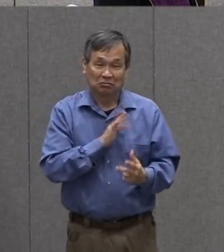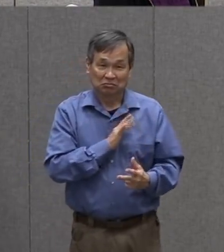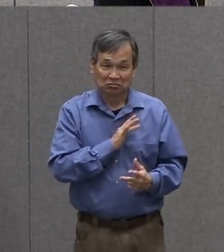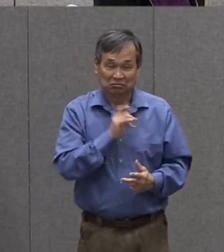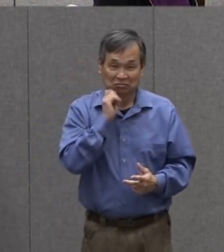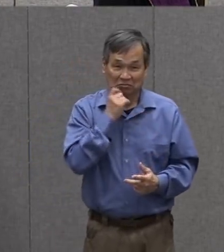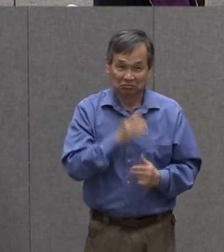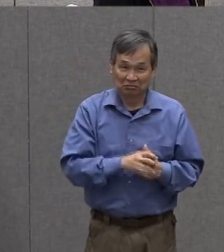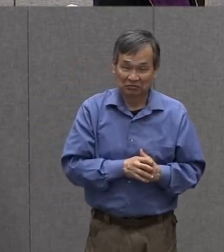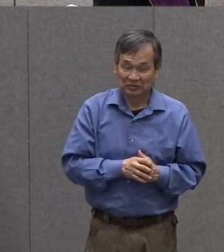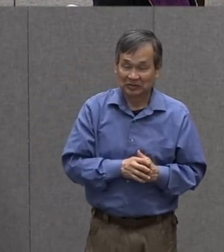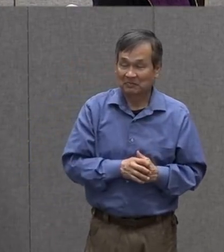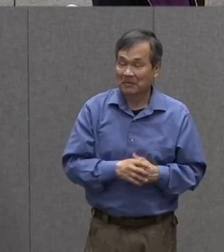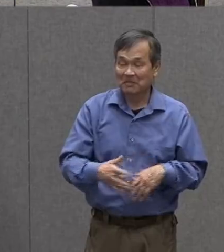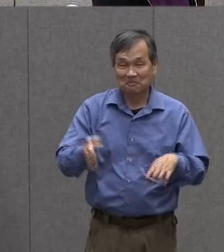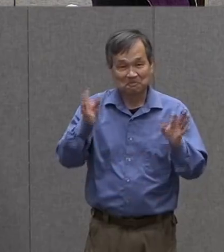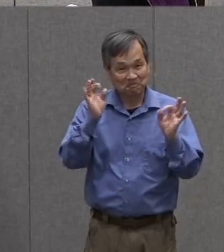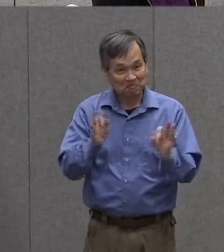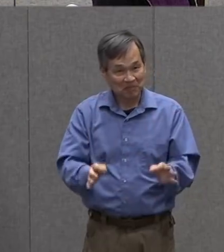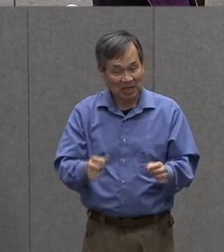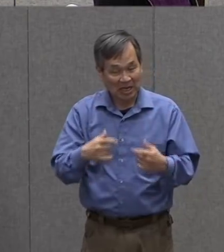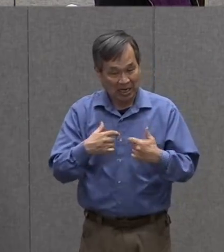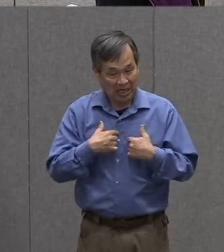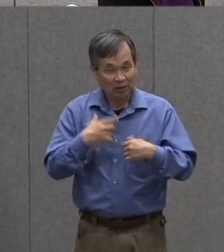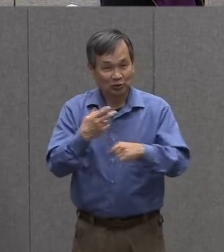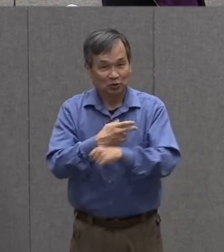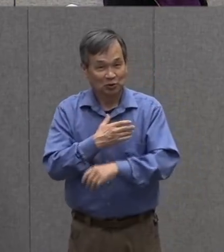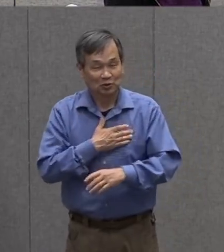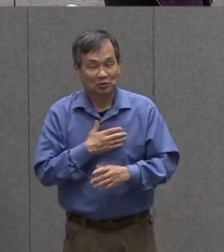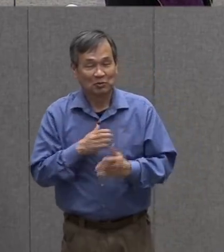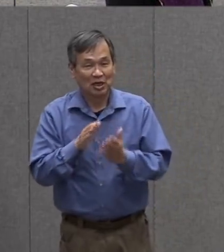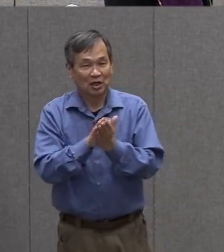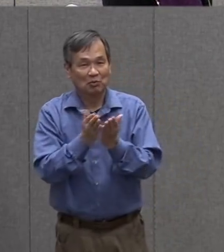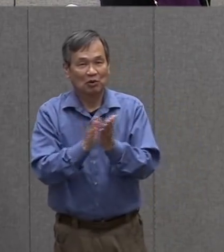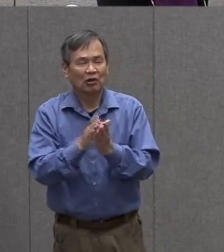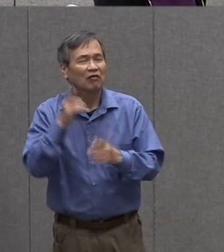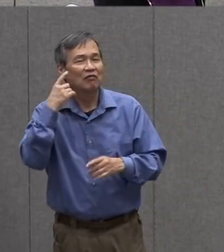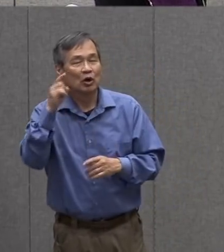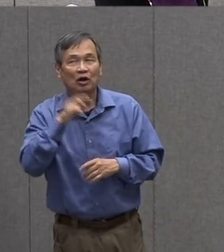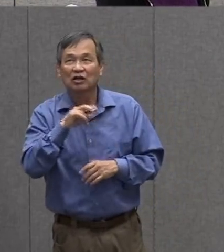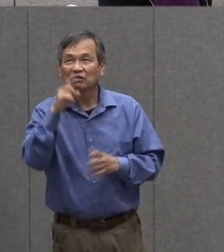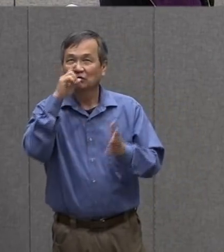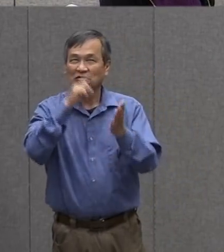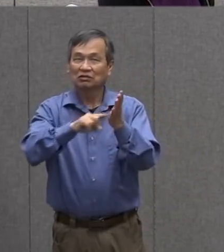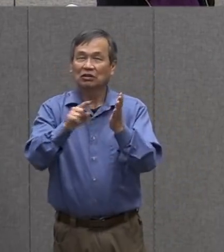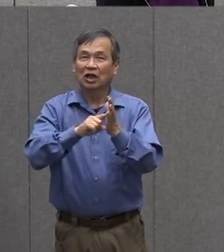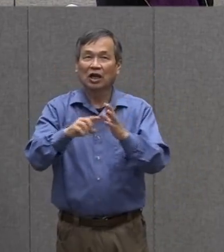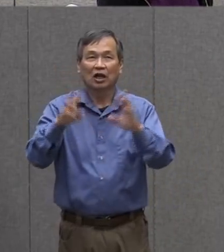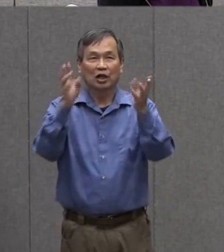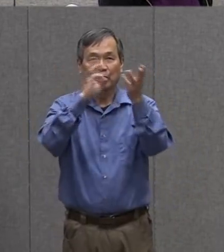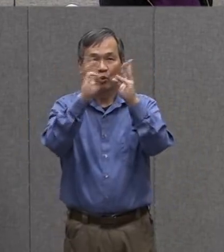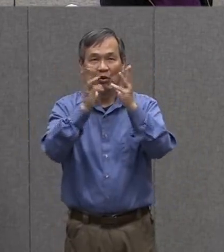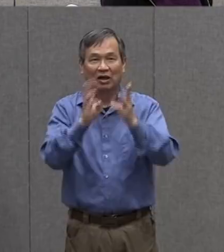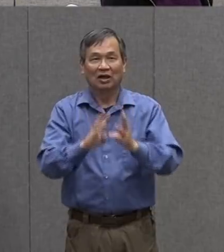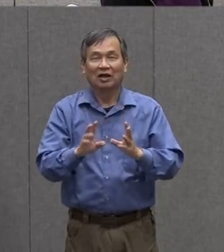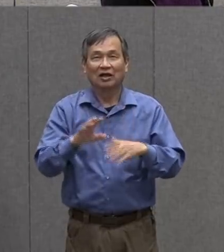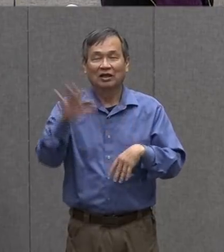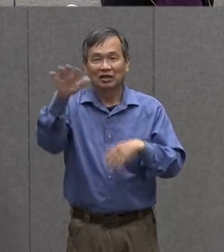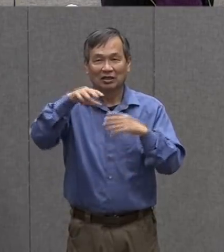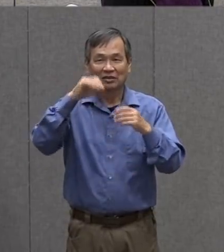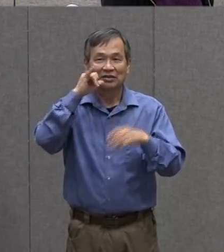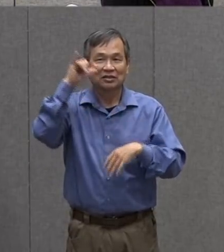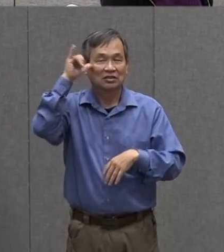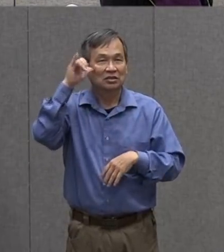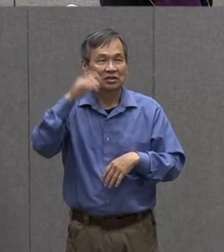i decided i was going to use my book to look at the weather and yesterday the weather was